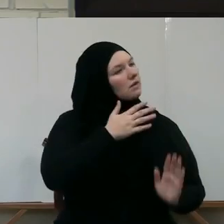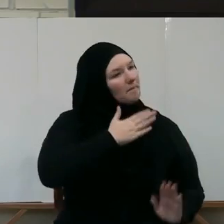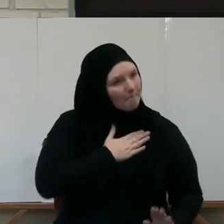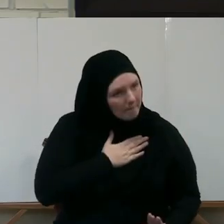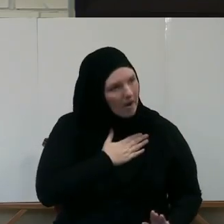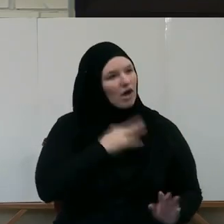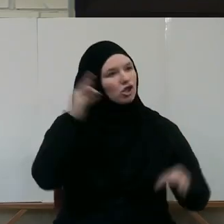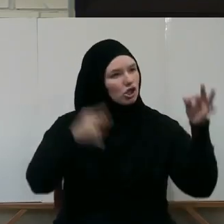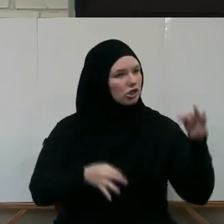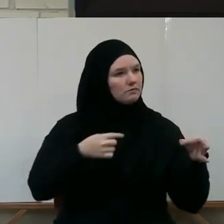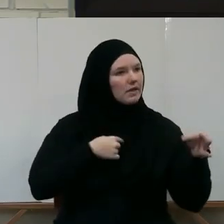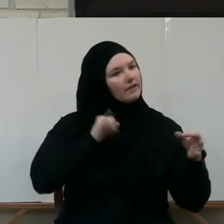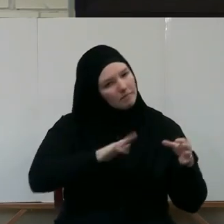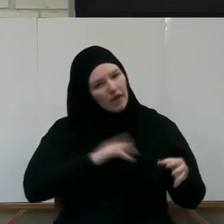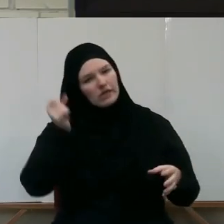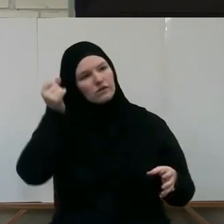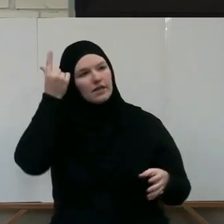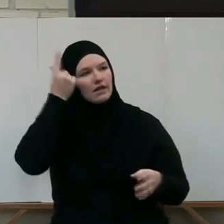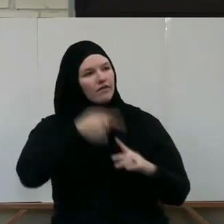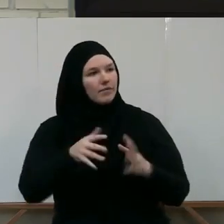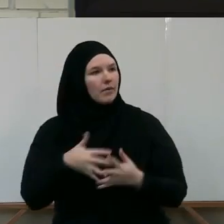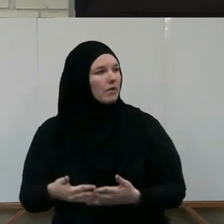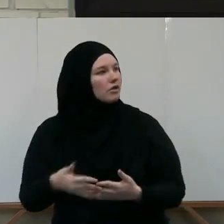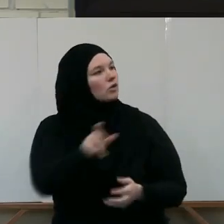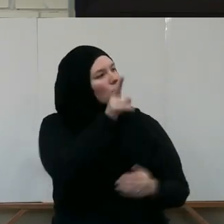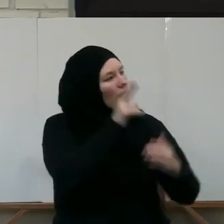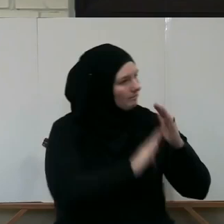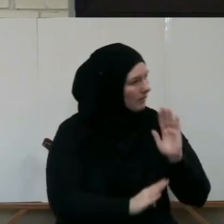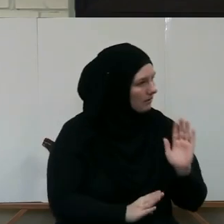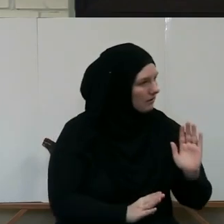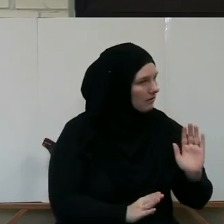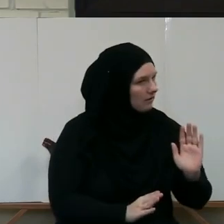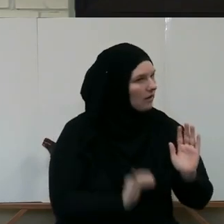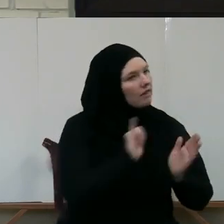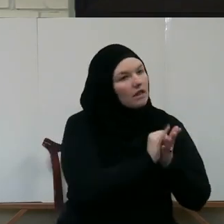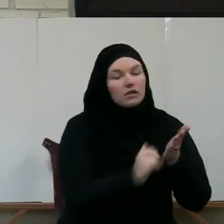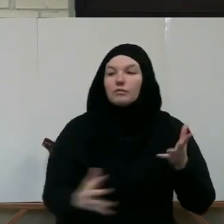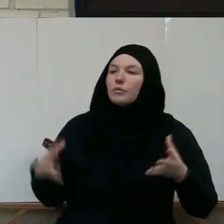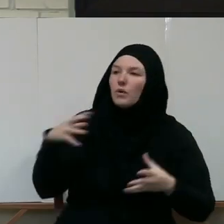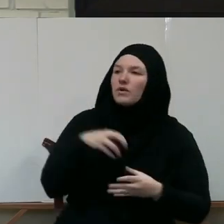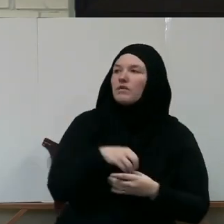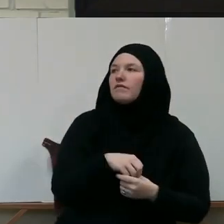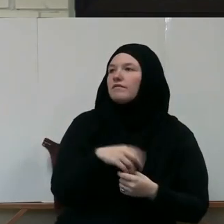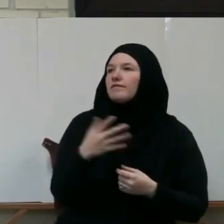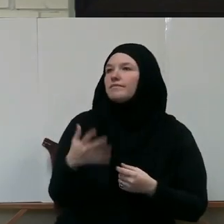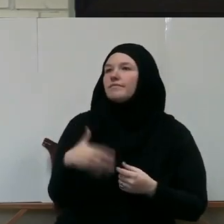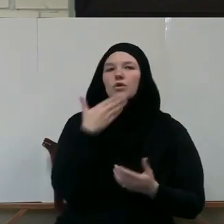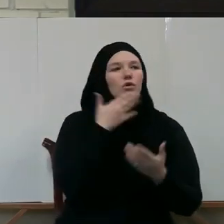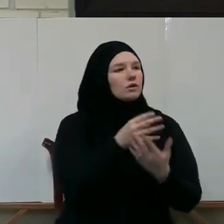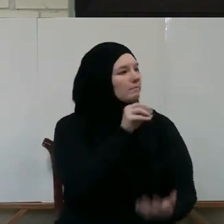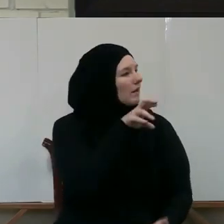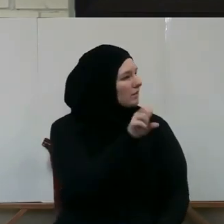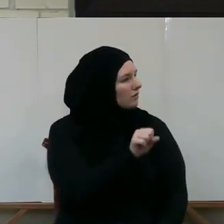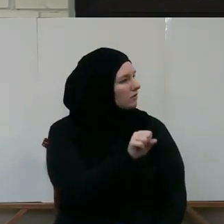judgment. This is my understanding. So that you are humble. And that's part of being with good manners.